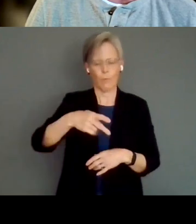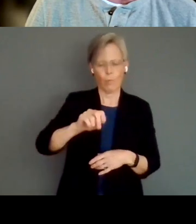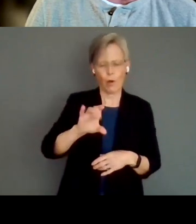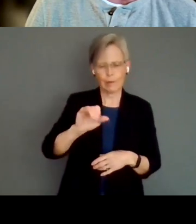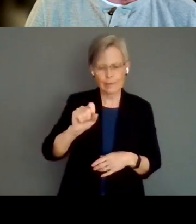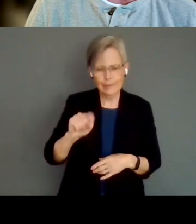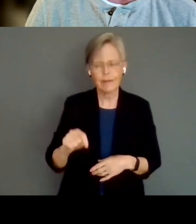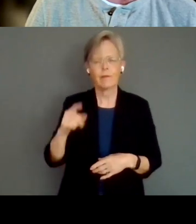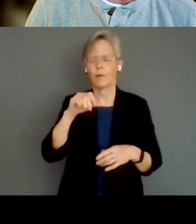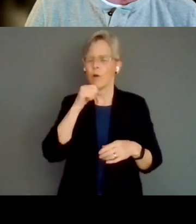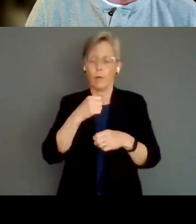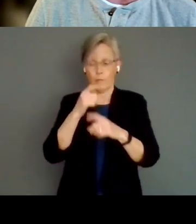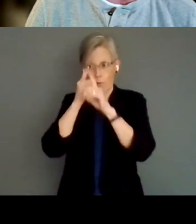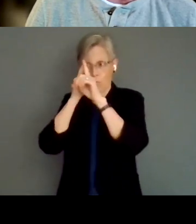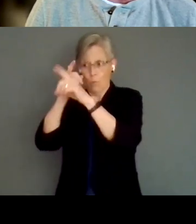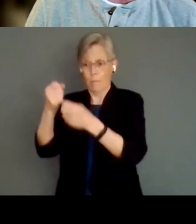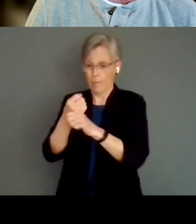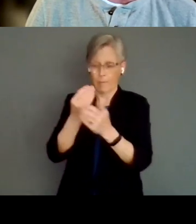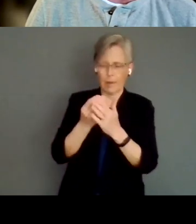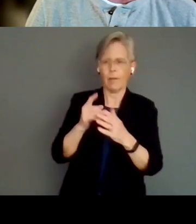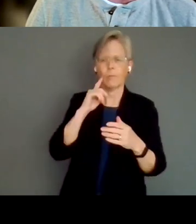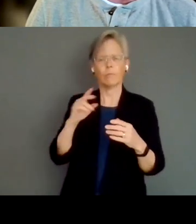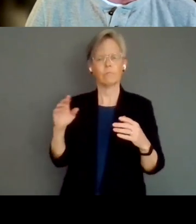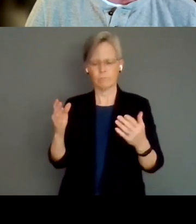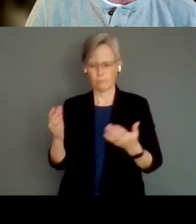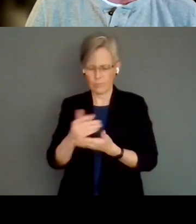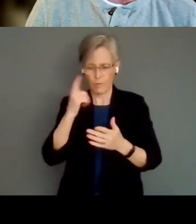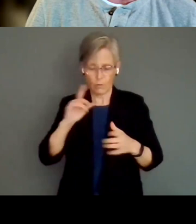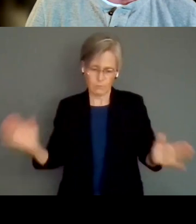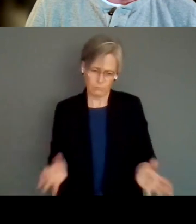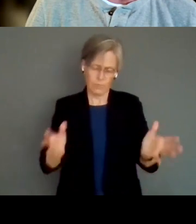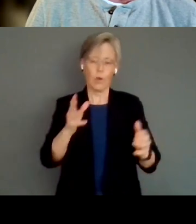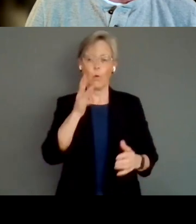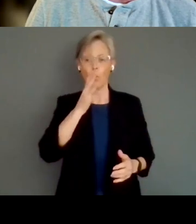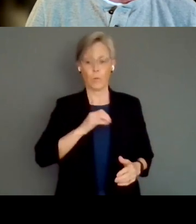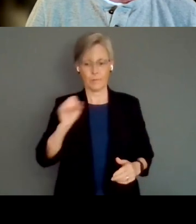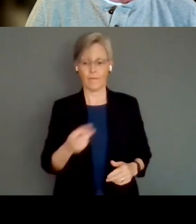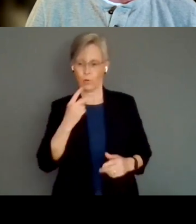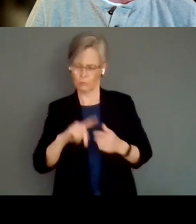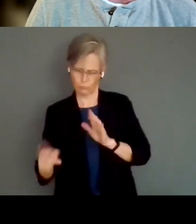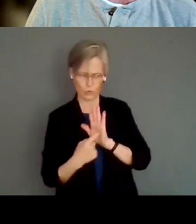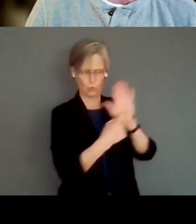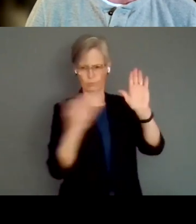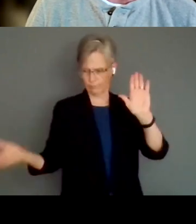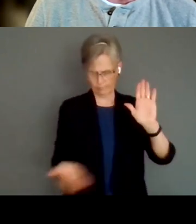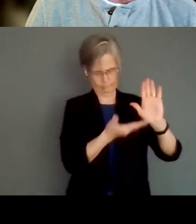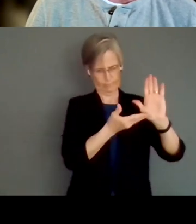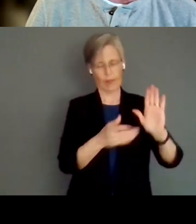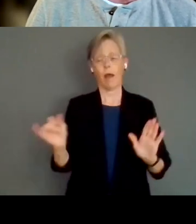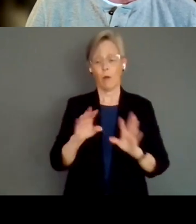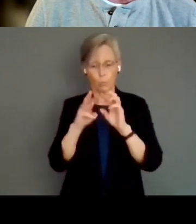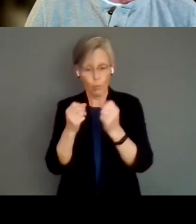on amplifying Indigenous women's voices and providing wellness workshops